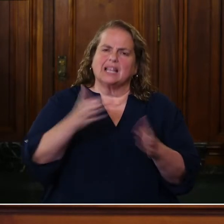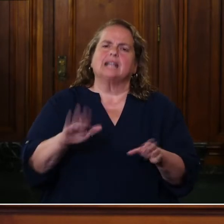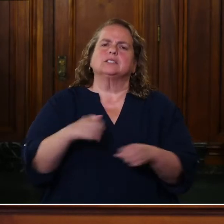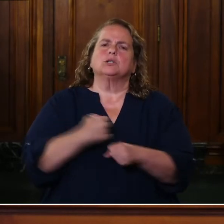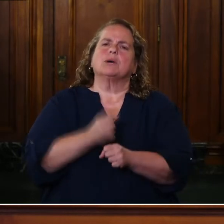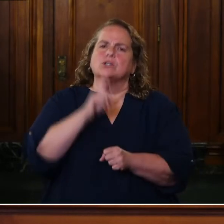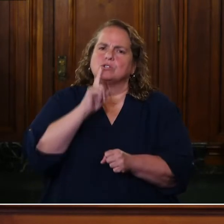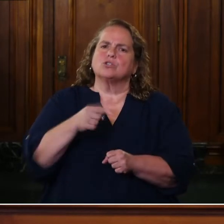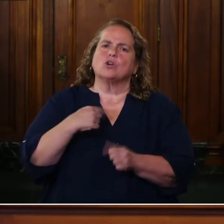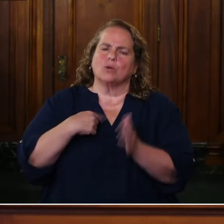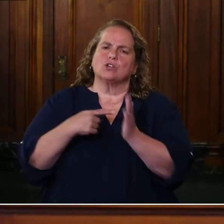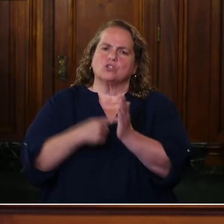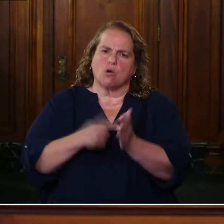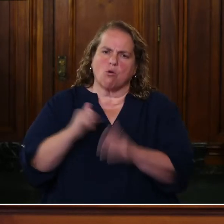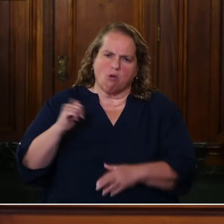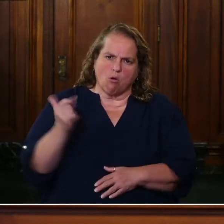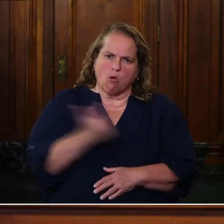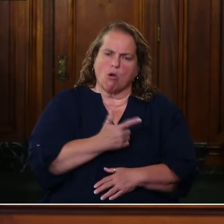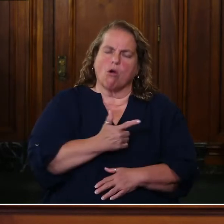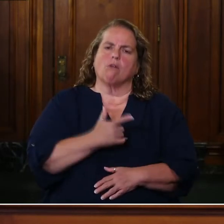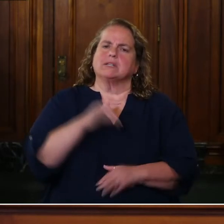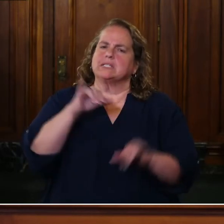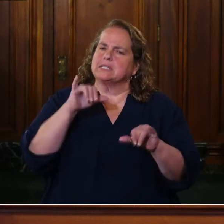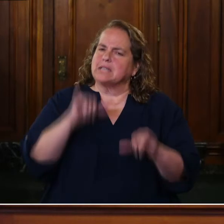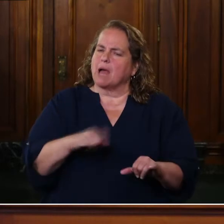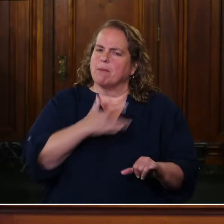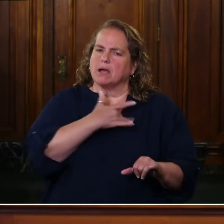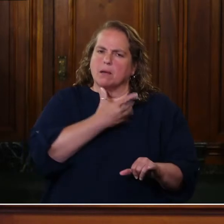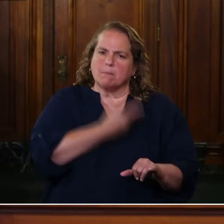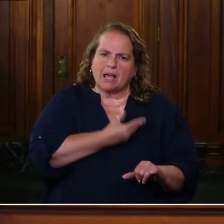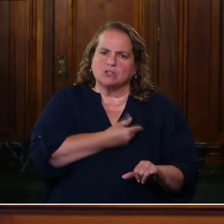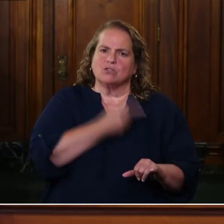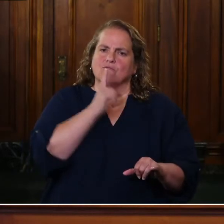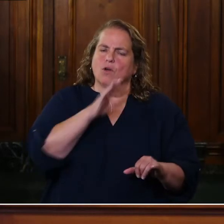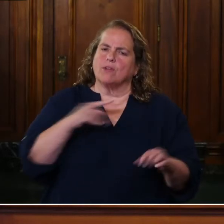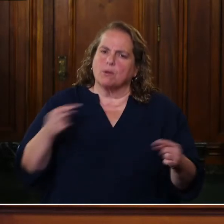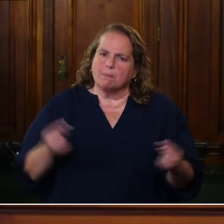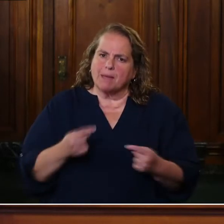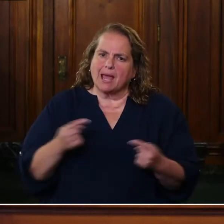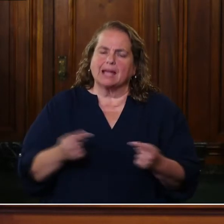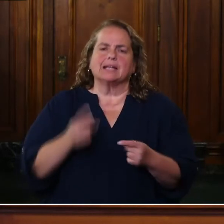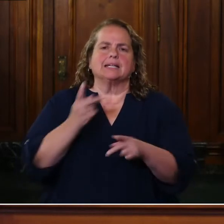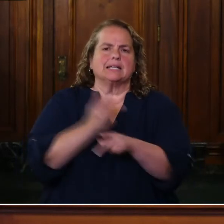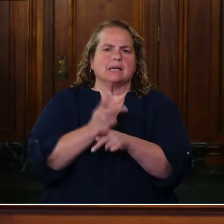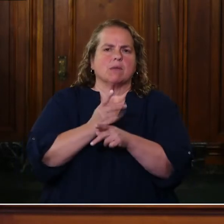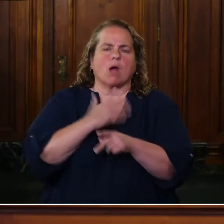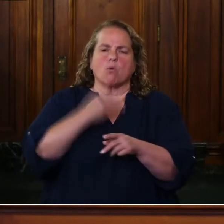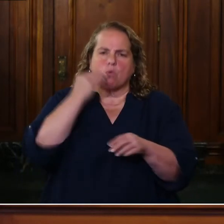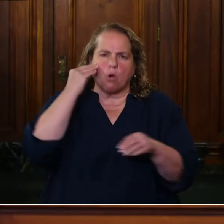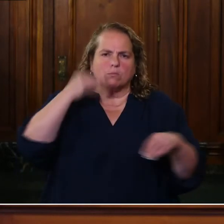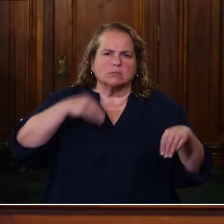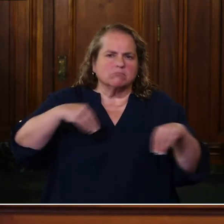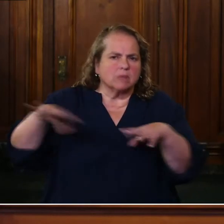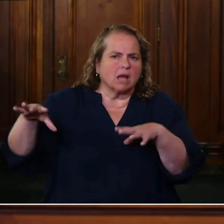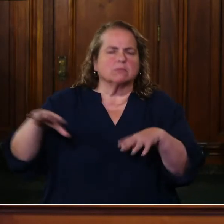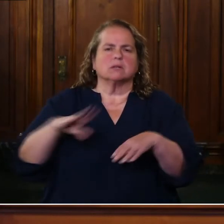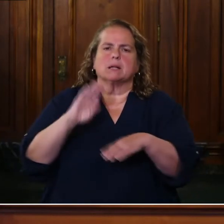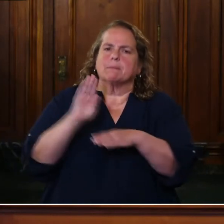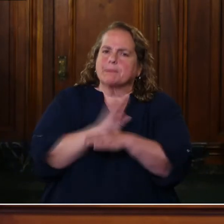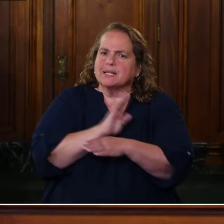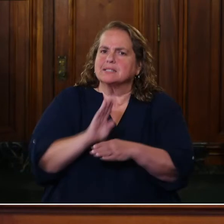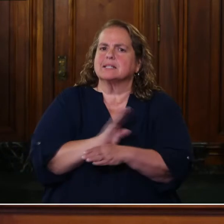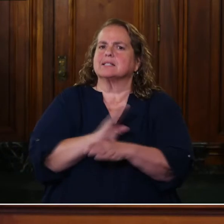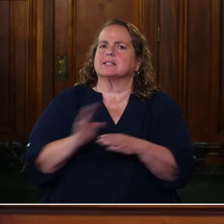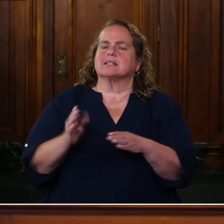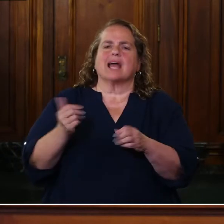we show them that same compassion for their pain. Let's keep lighting our homes and our facilities